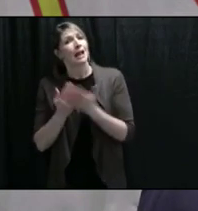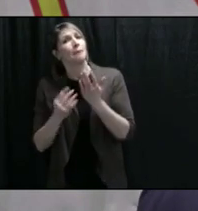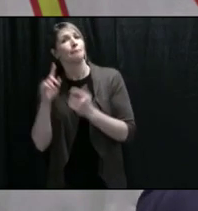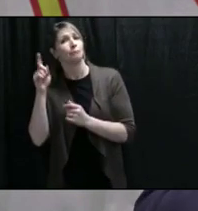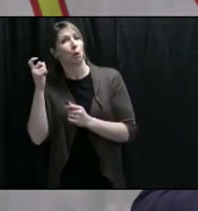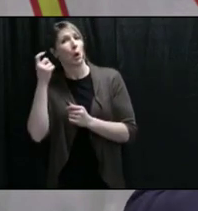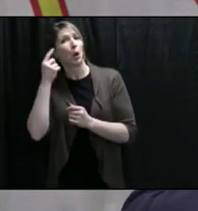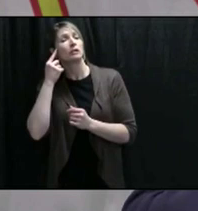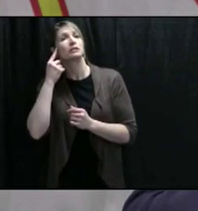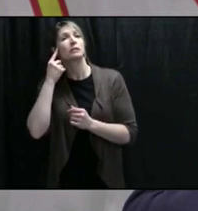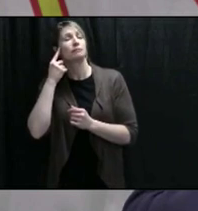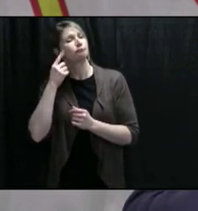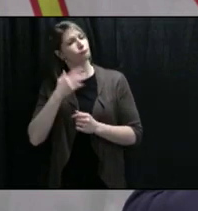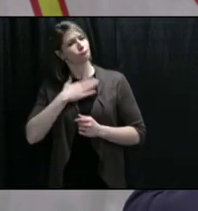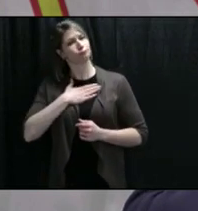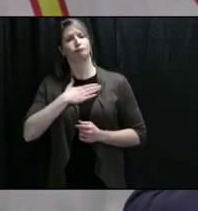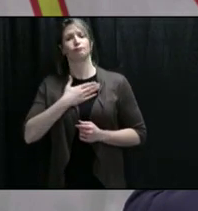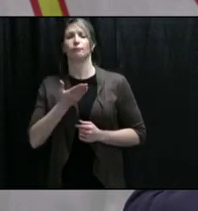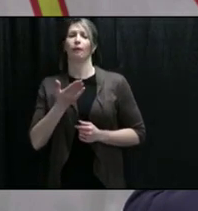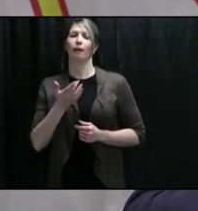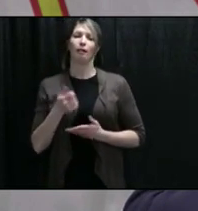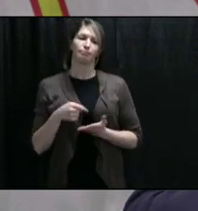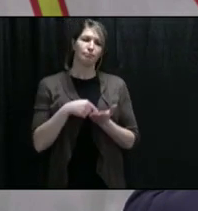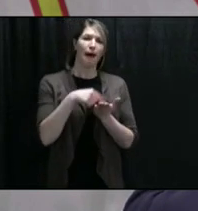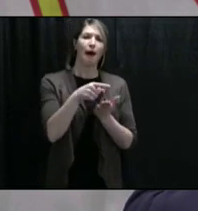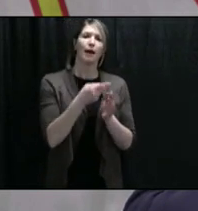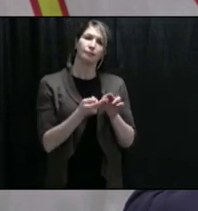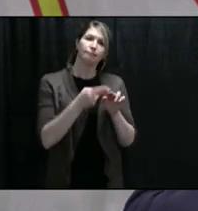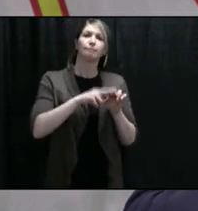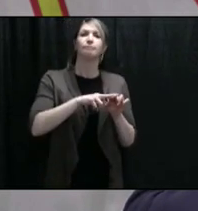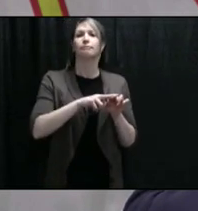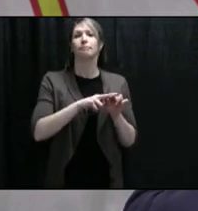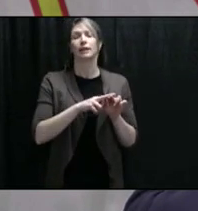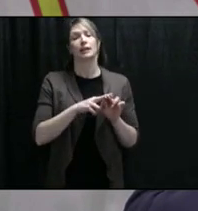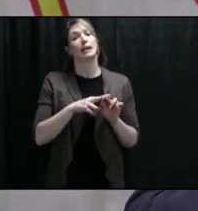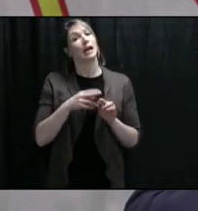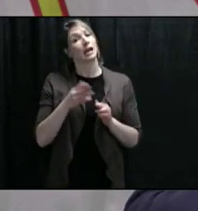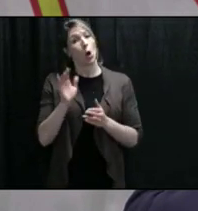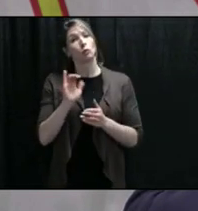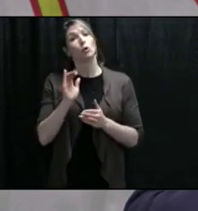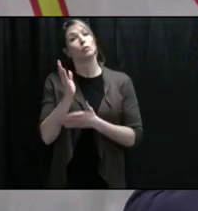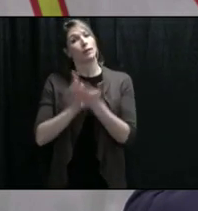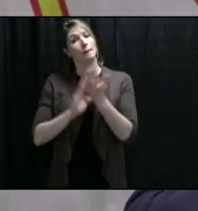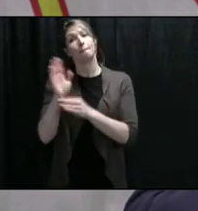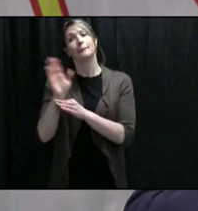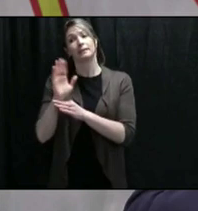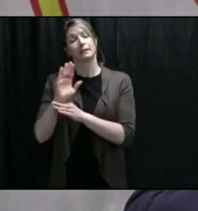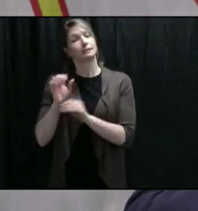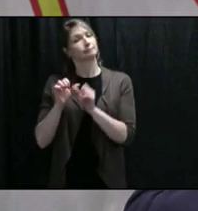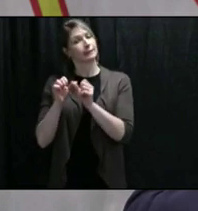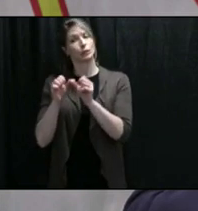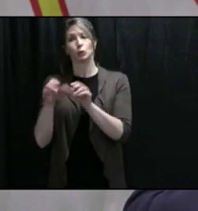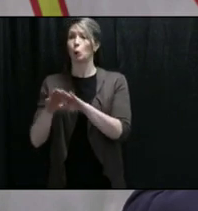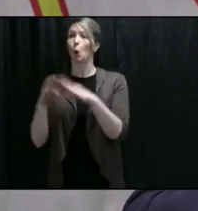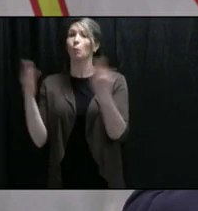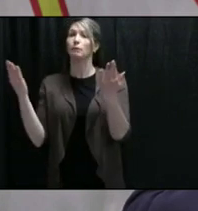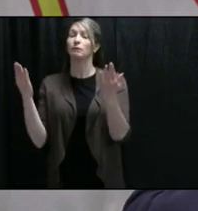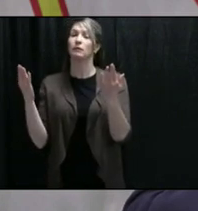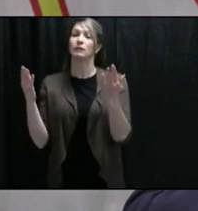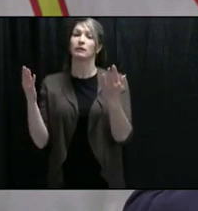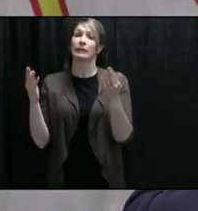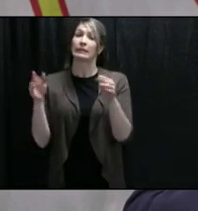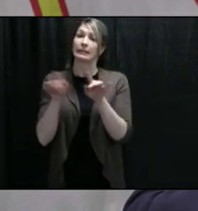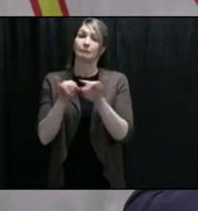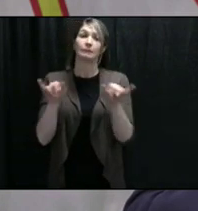As a province, we've made sure that our public sector workers are all kept employed. Some of them are working from home, as I said. So we'll do